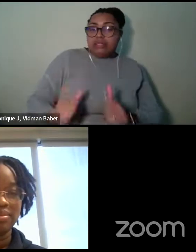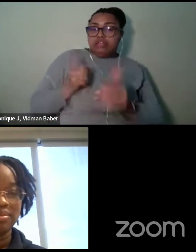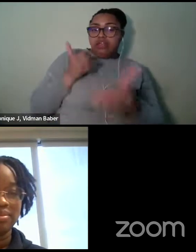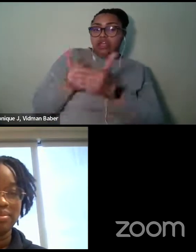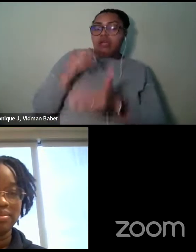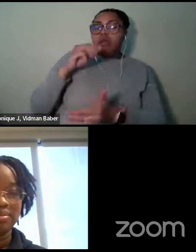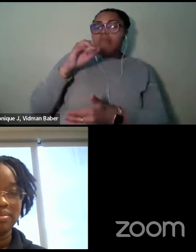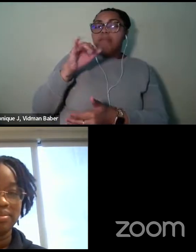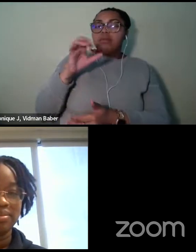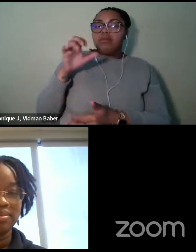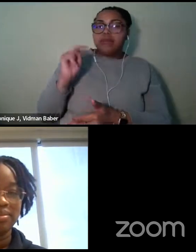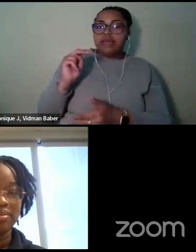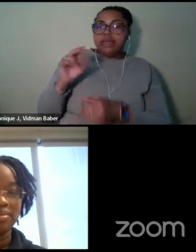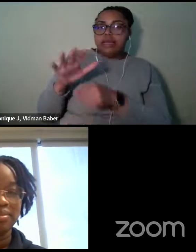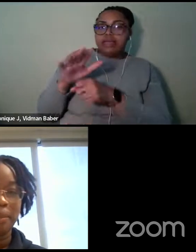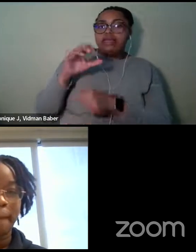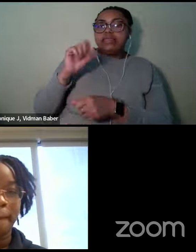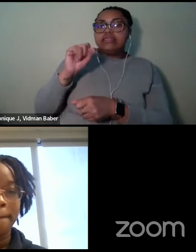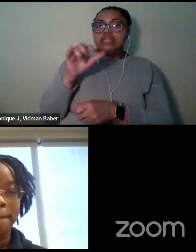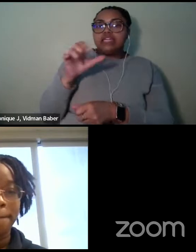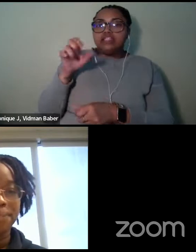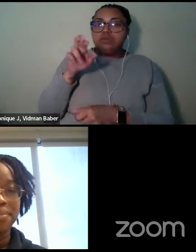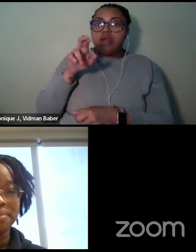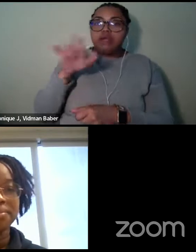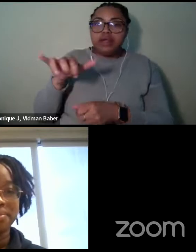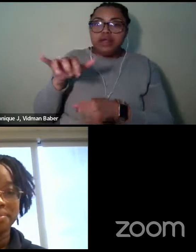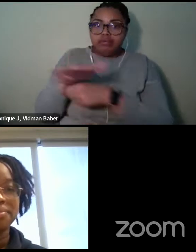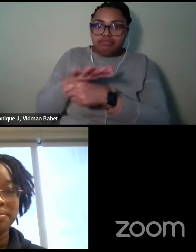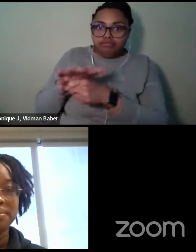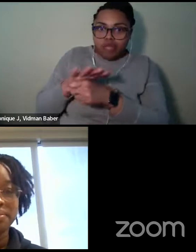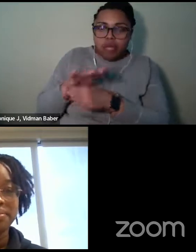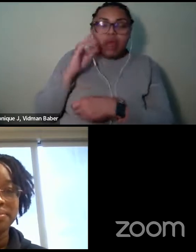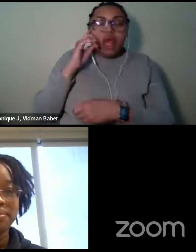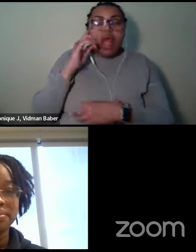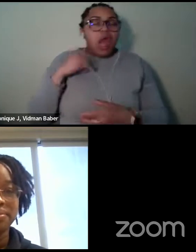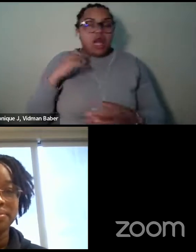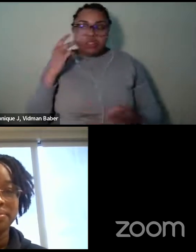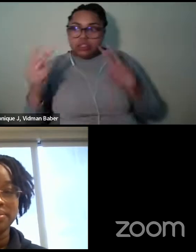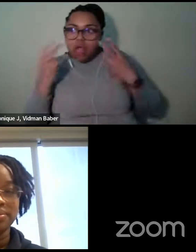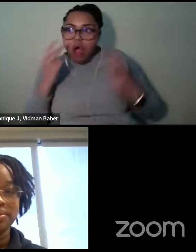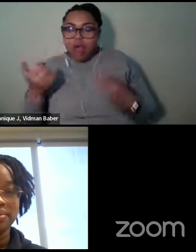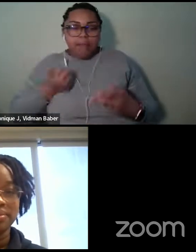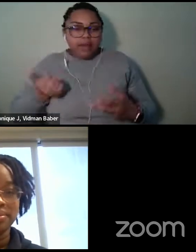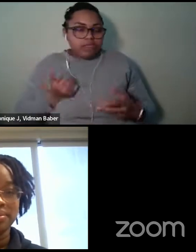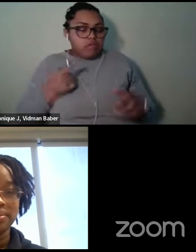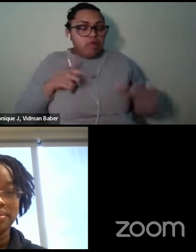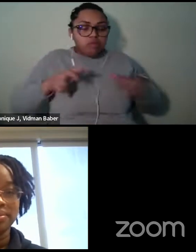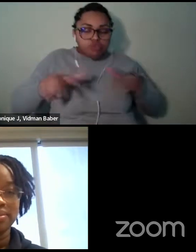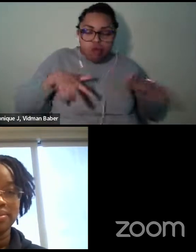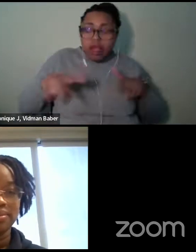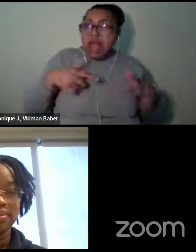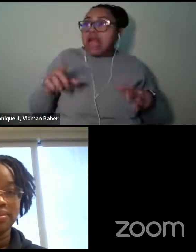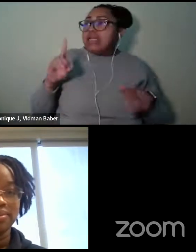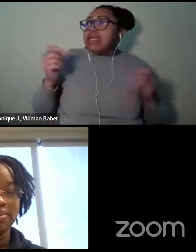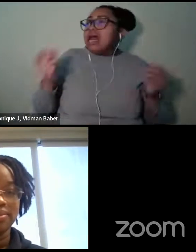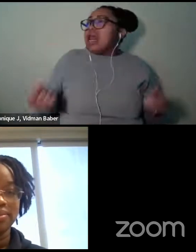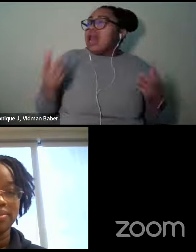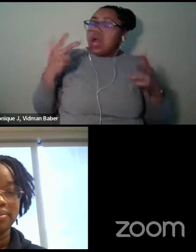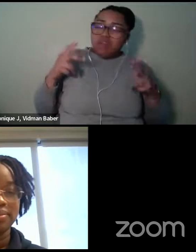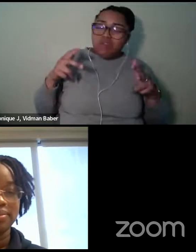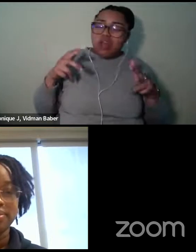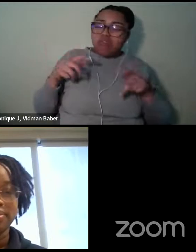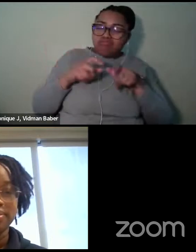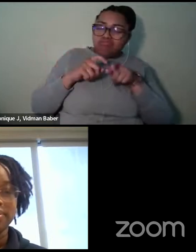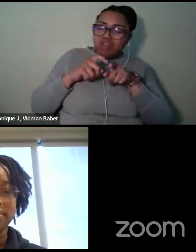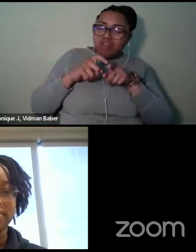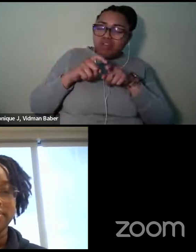you know, a lot of this I saw, like, as I was walking, you know, I, I did a lot of like long distance walks near the shore there.